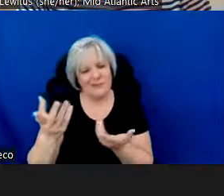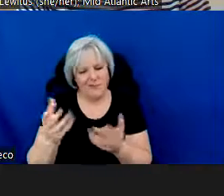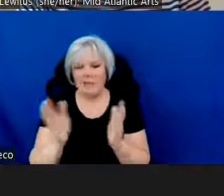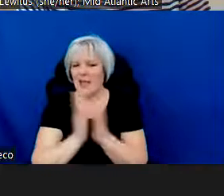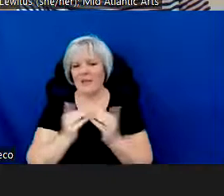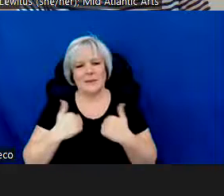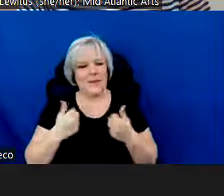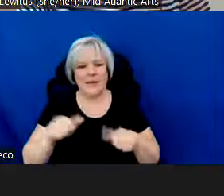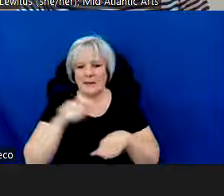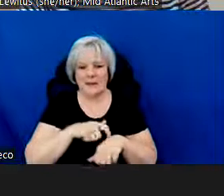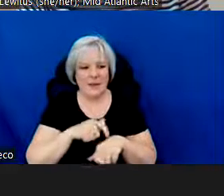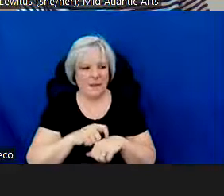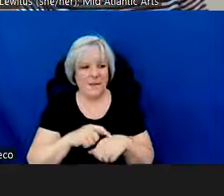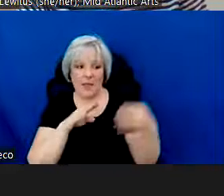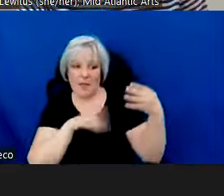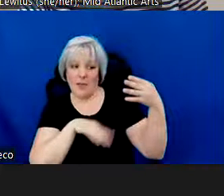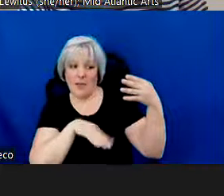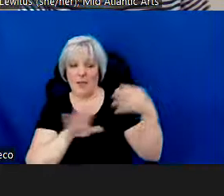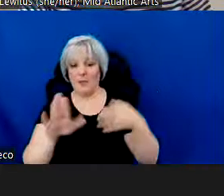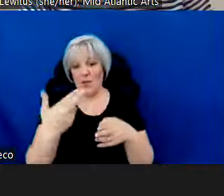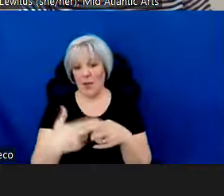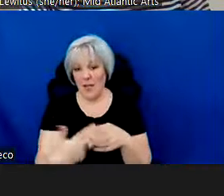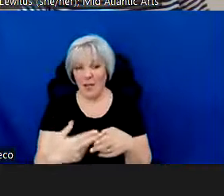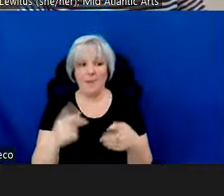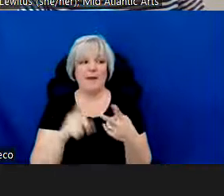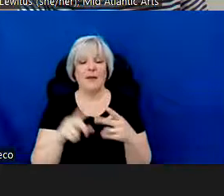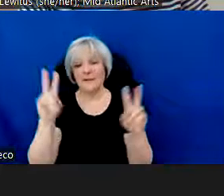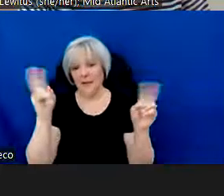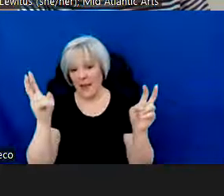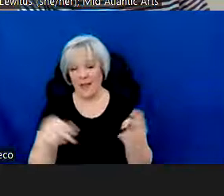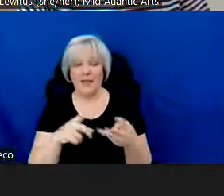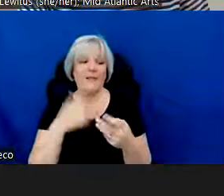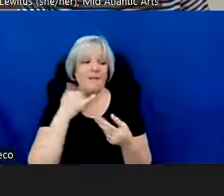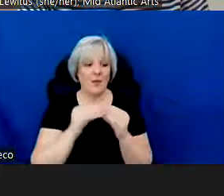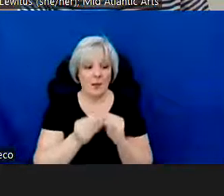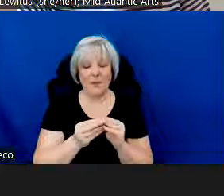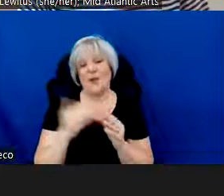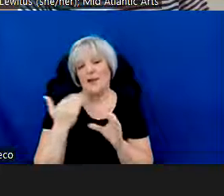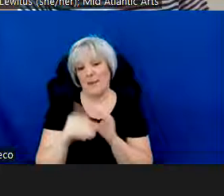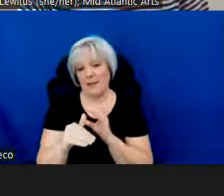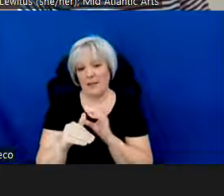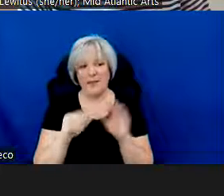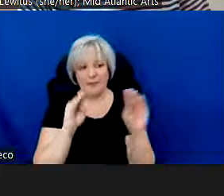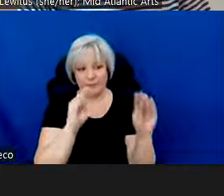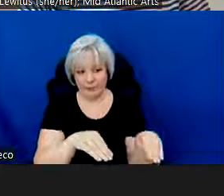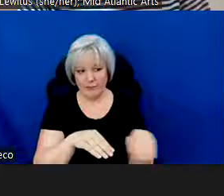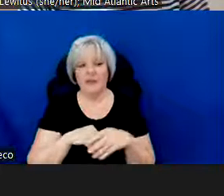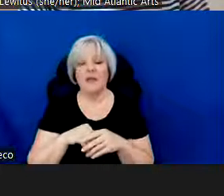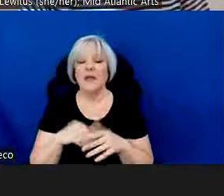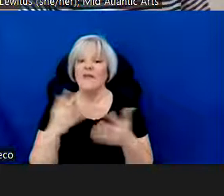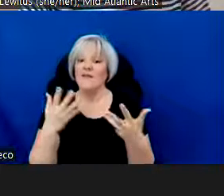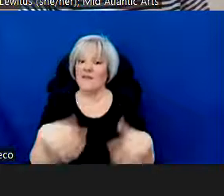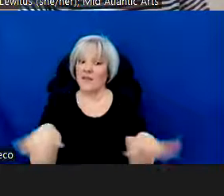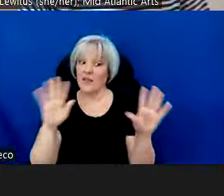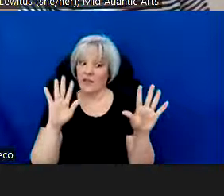At the bottom of this page, you'll list your name, your title, your phone number, and your email. And once you've